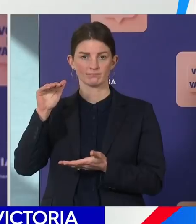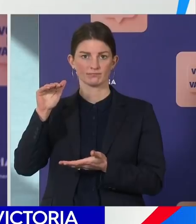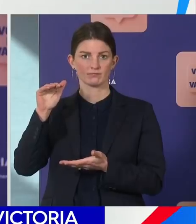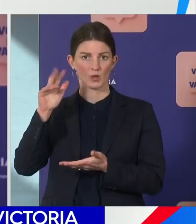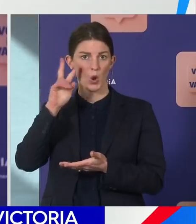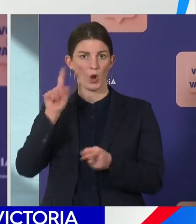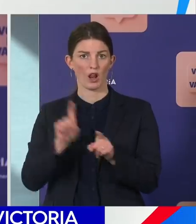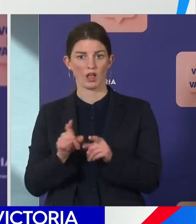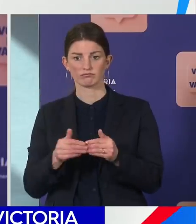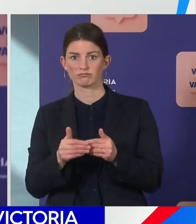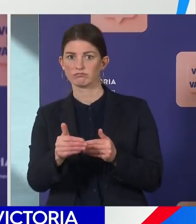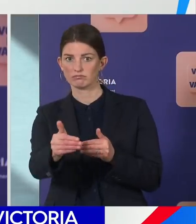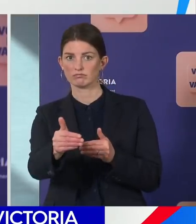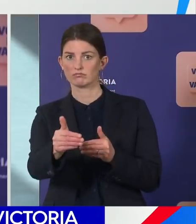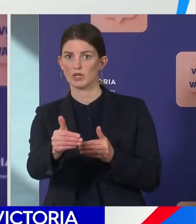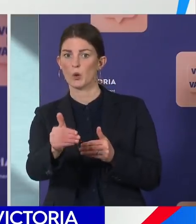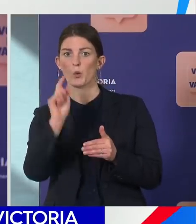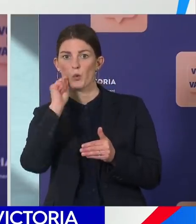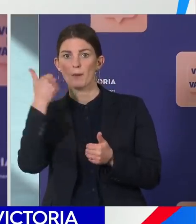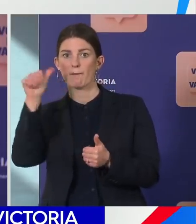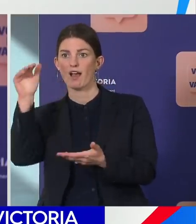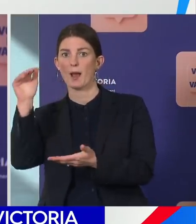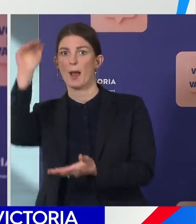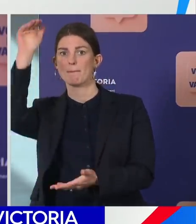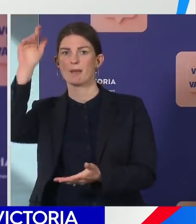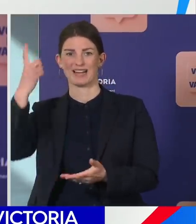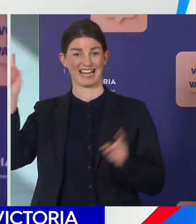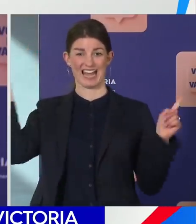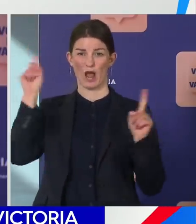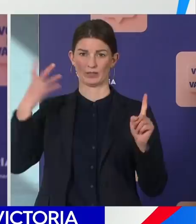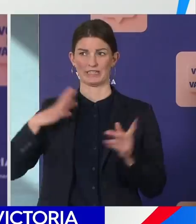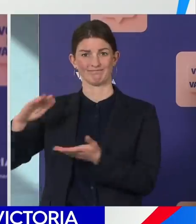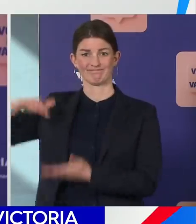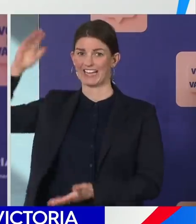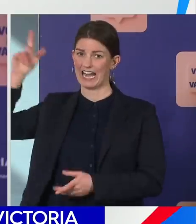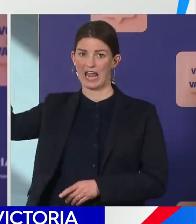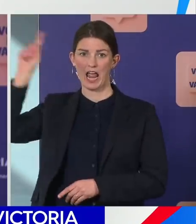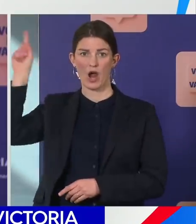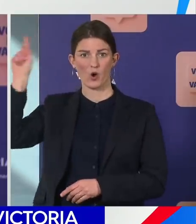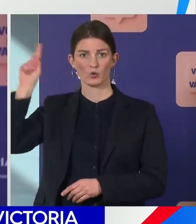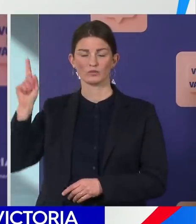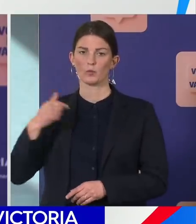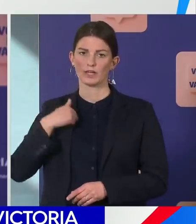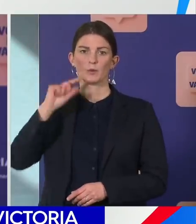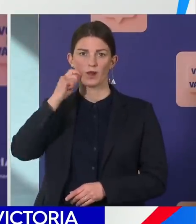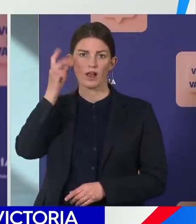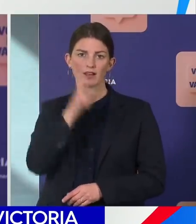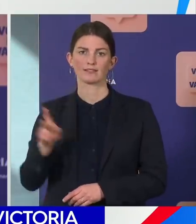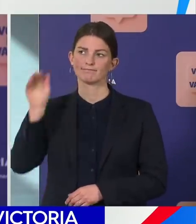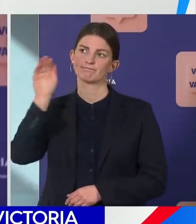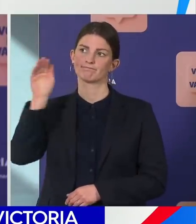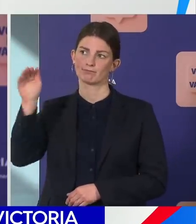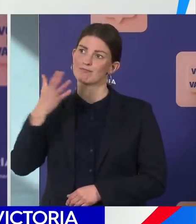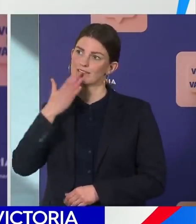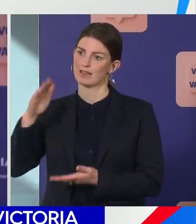what we really need is the supply to meet demand now. And we'll continue to ask the Commonwealth for more supply